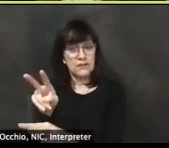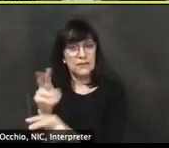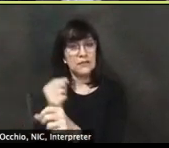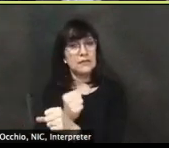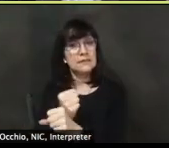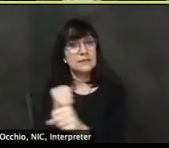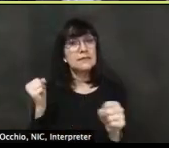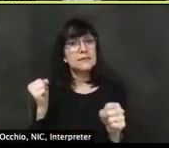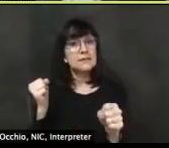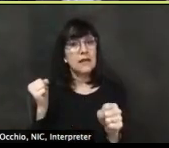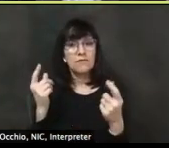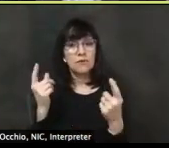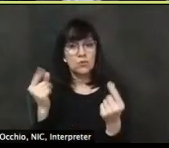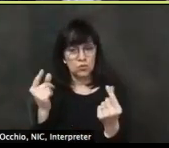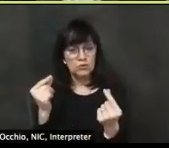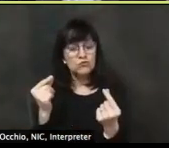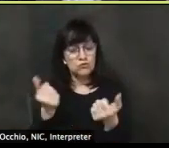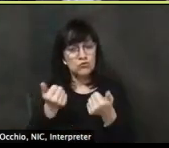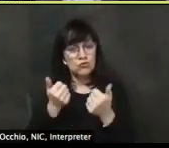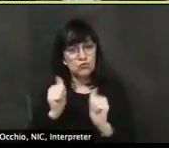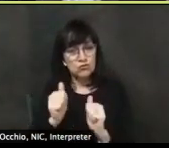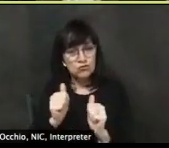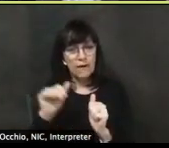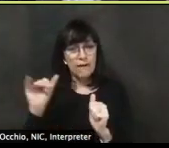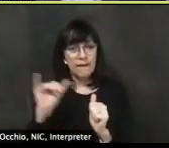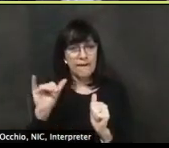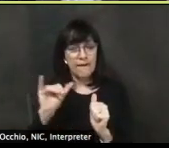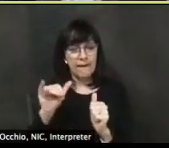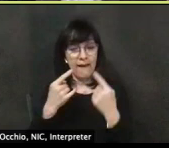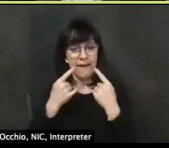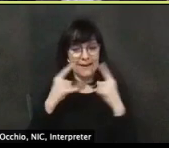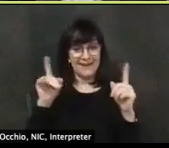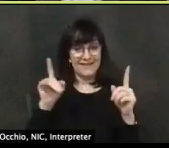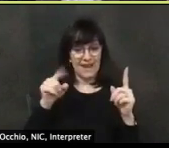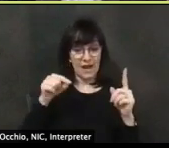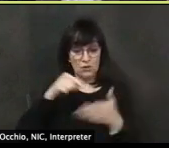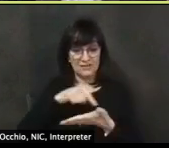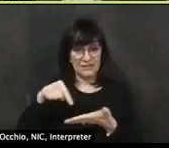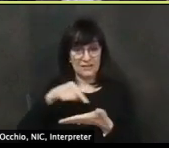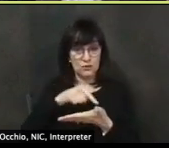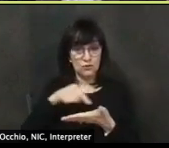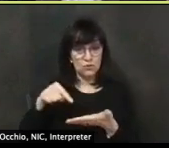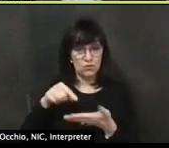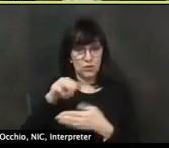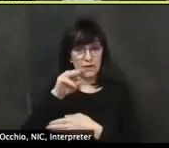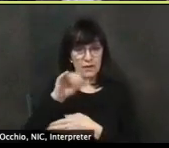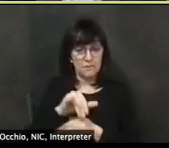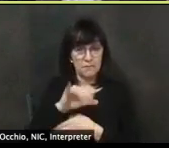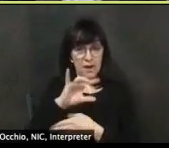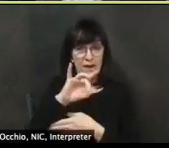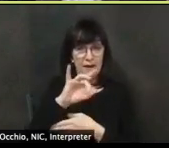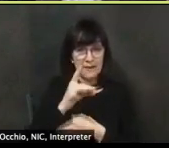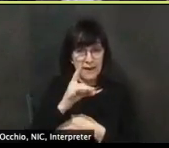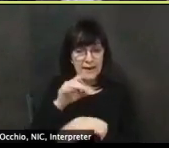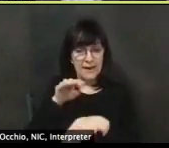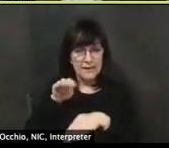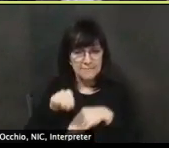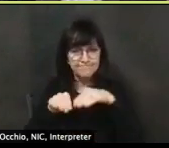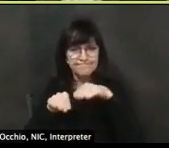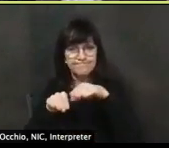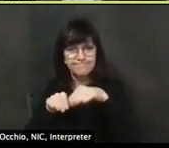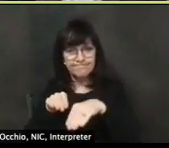to take interim steps like the ones that were announced this week. And so happy to take your questions about that.